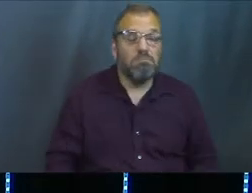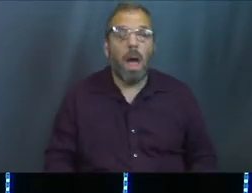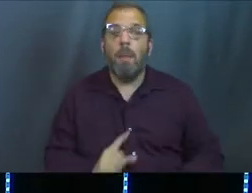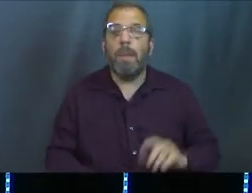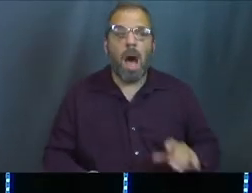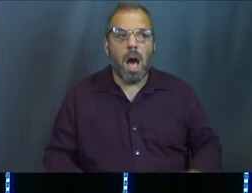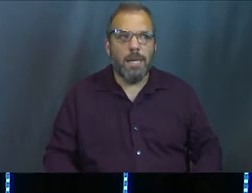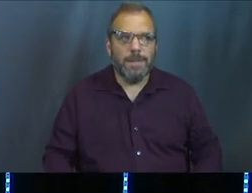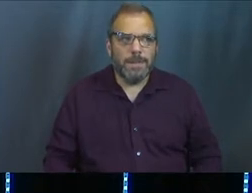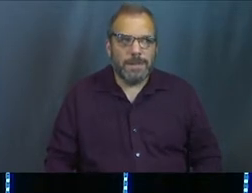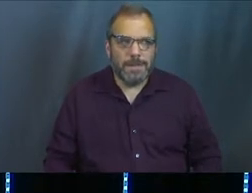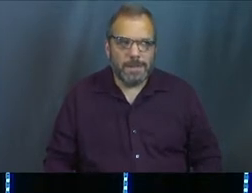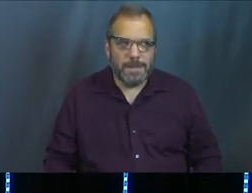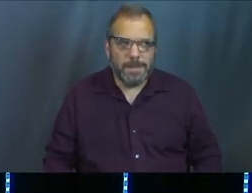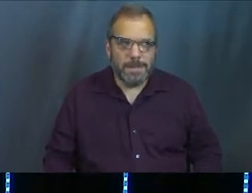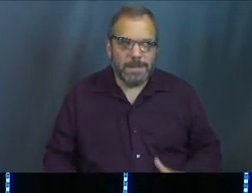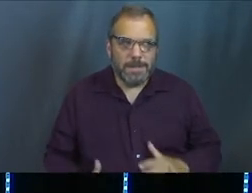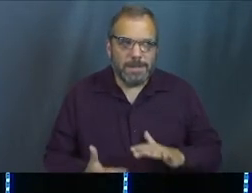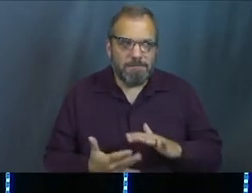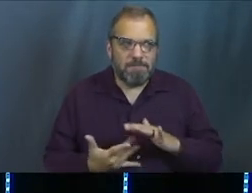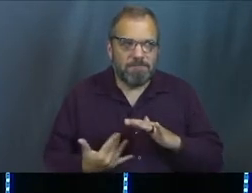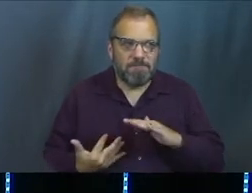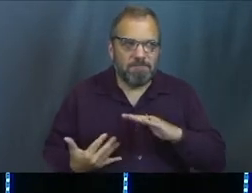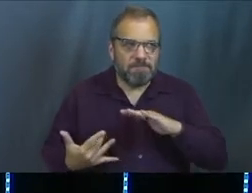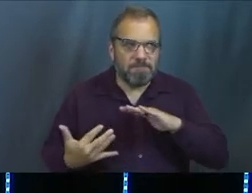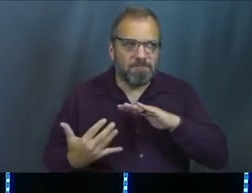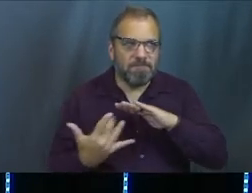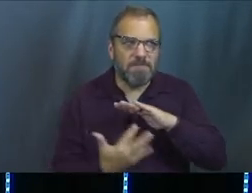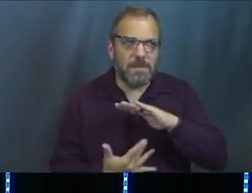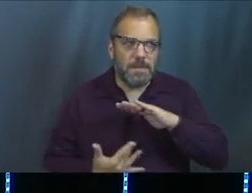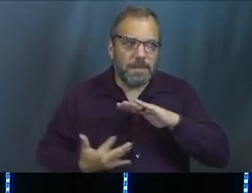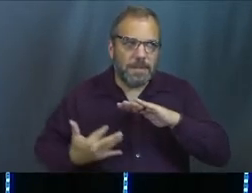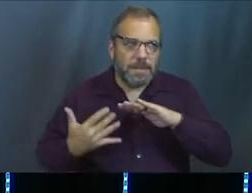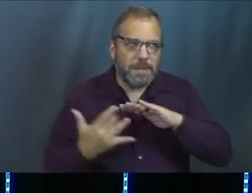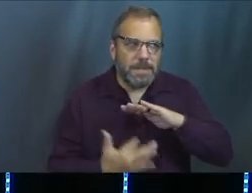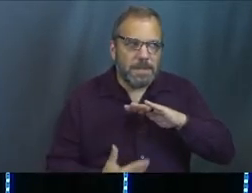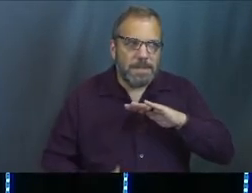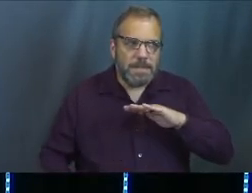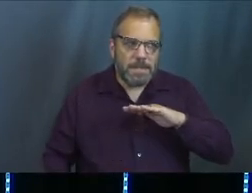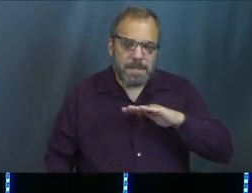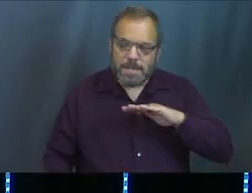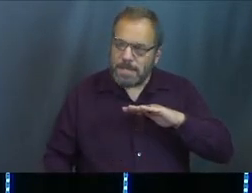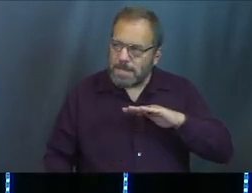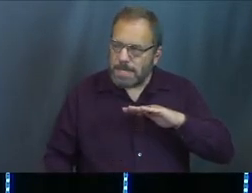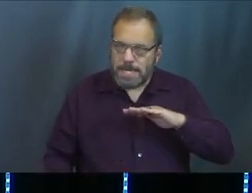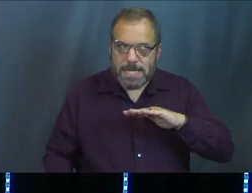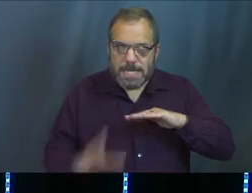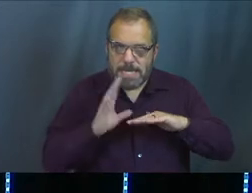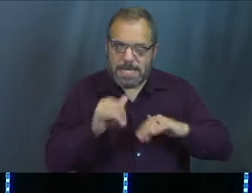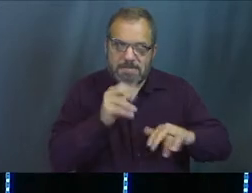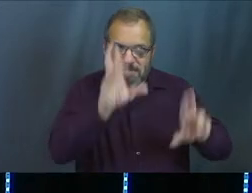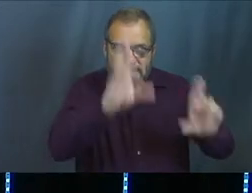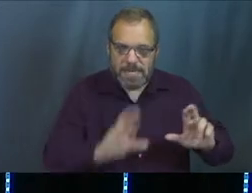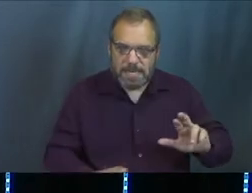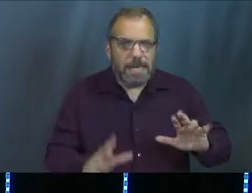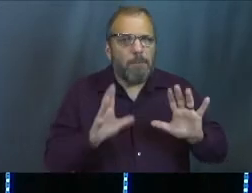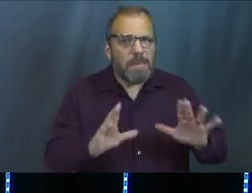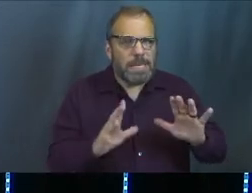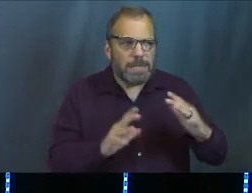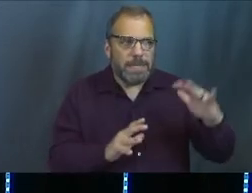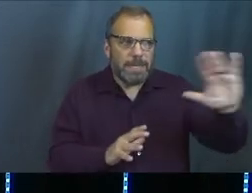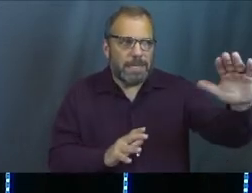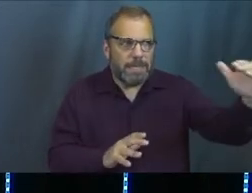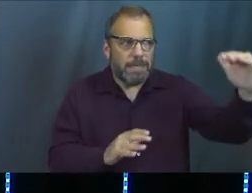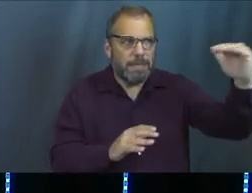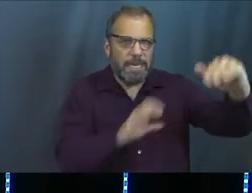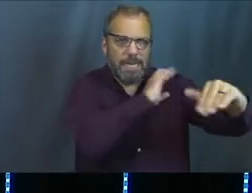But it was like, this man was getting under my skin, y'all. And I was like, this is not cool, dude. And I was getting frustrated and disrespectful. it's like, I was trying to match